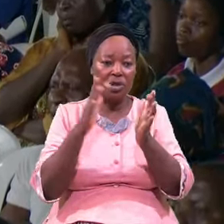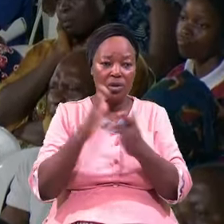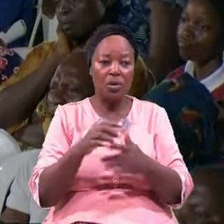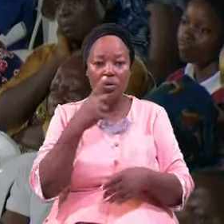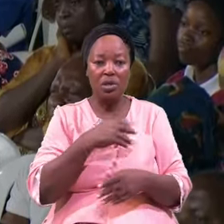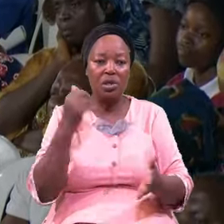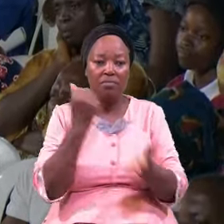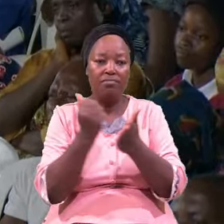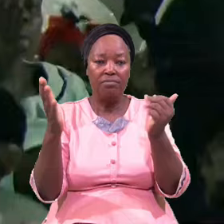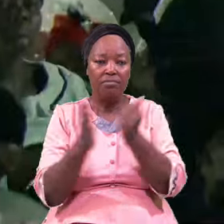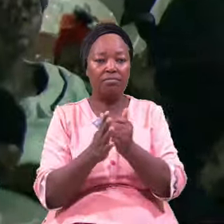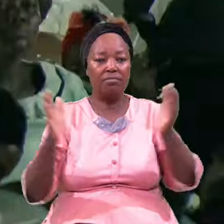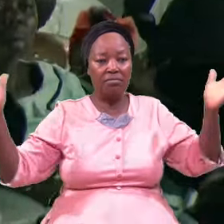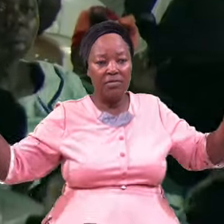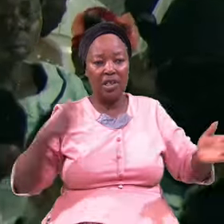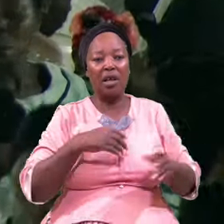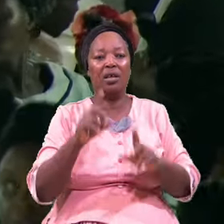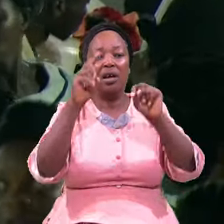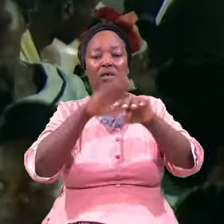Hanged On A Tree